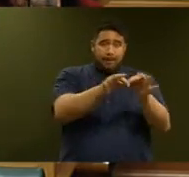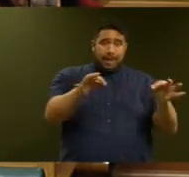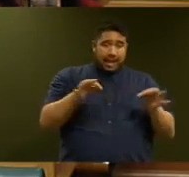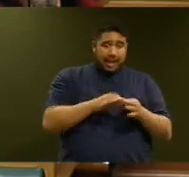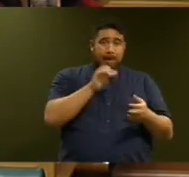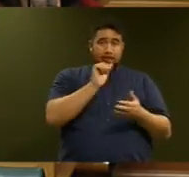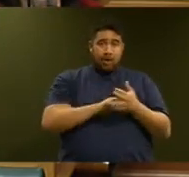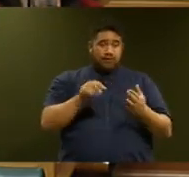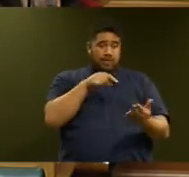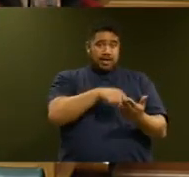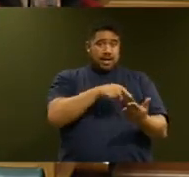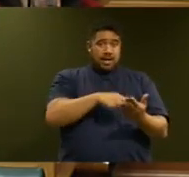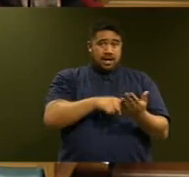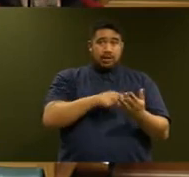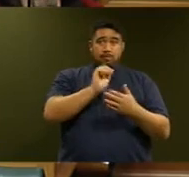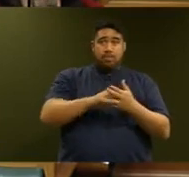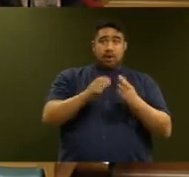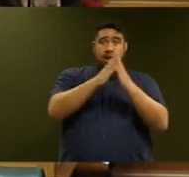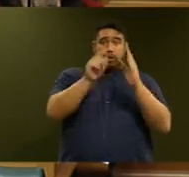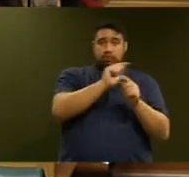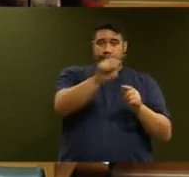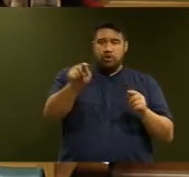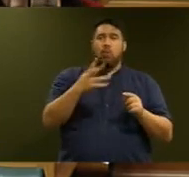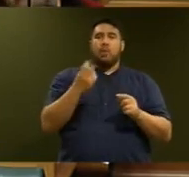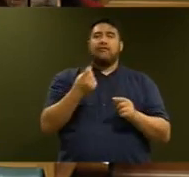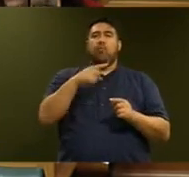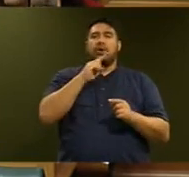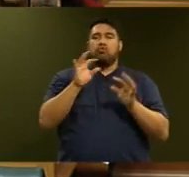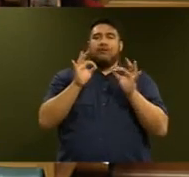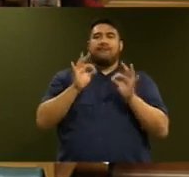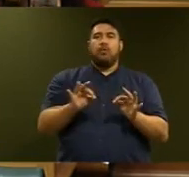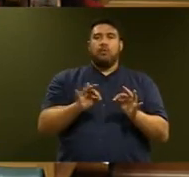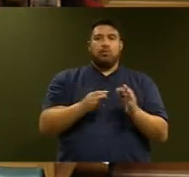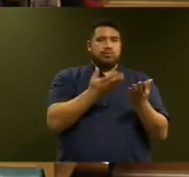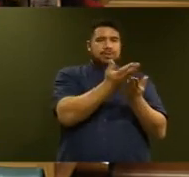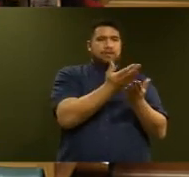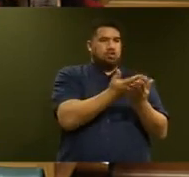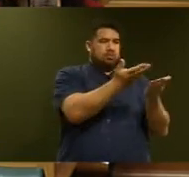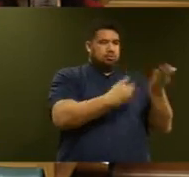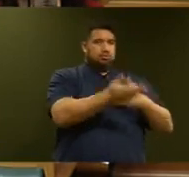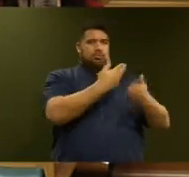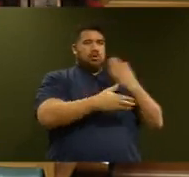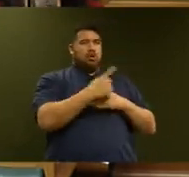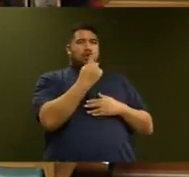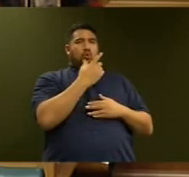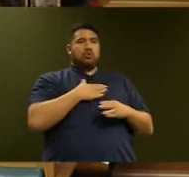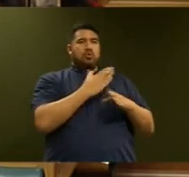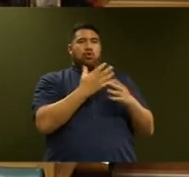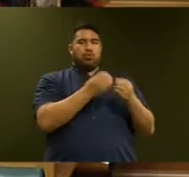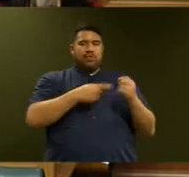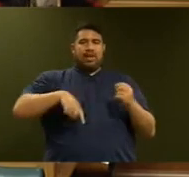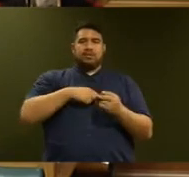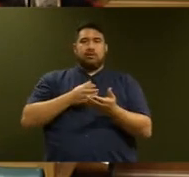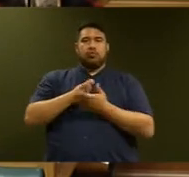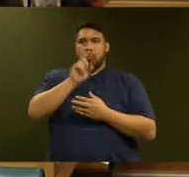hundred formal submissions from developers who want to partner with the government through KiwiBuild. There is